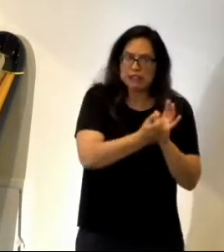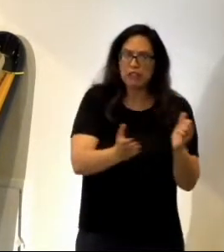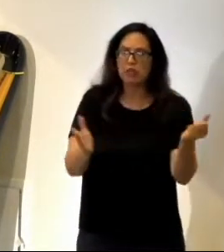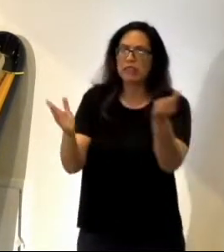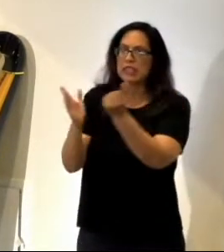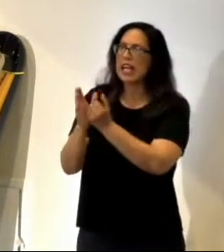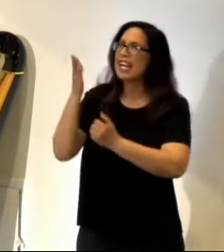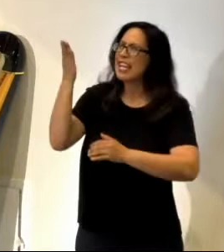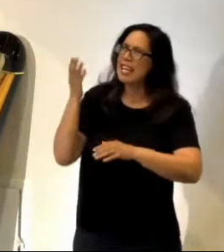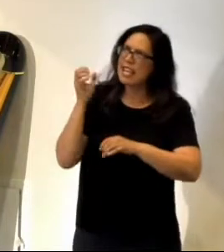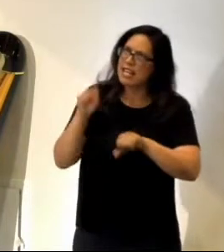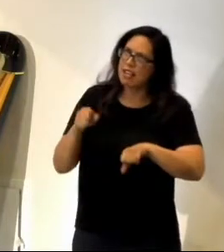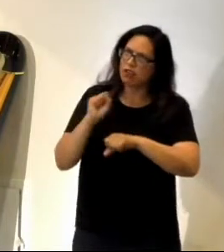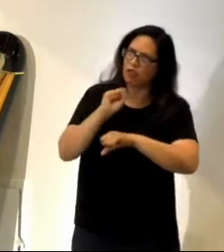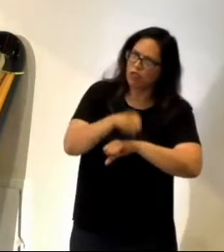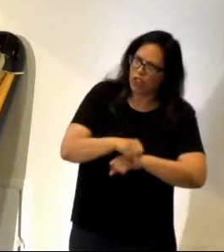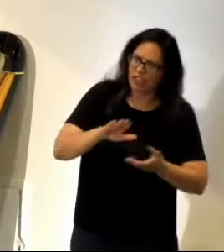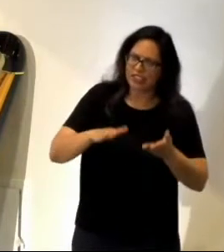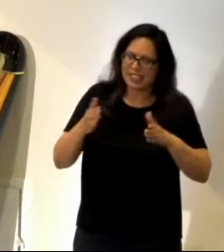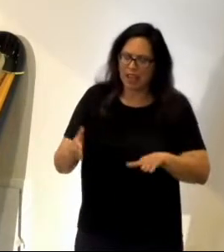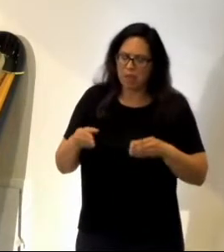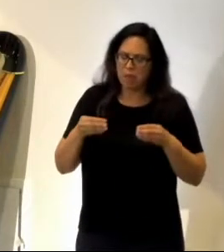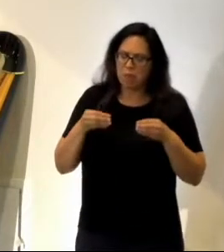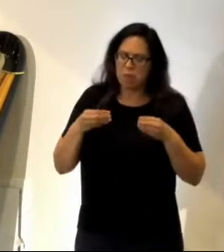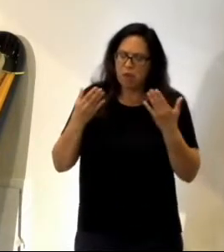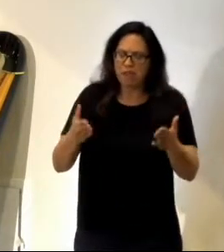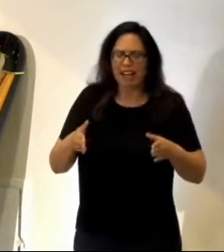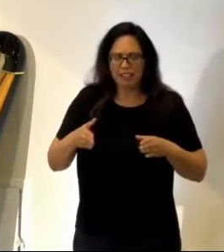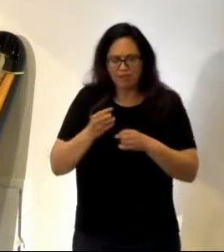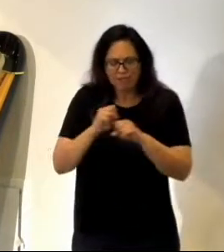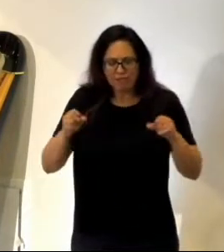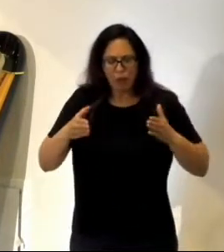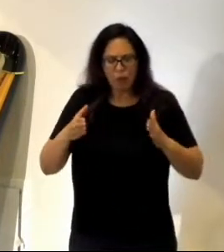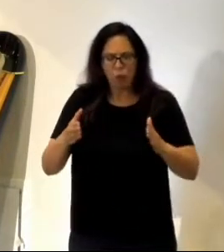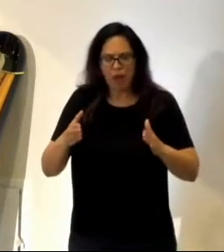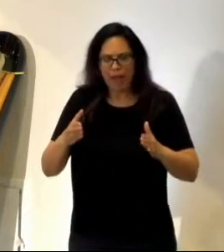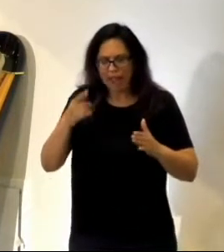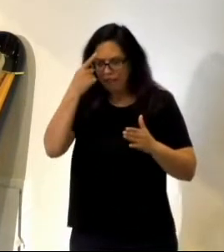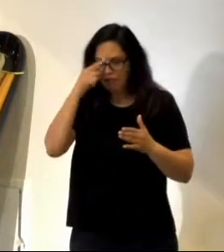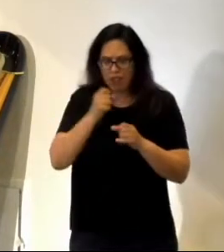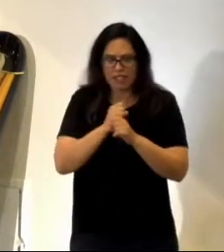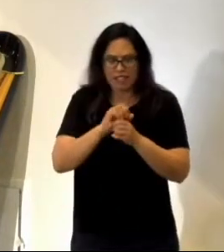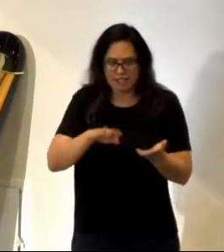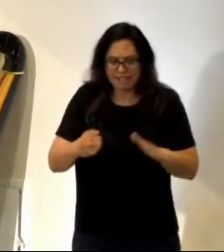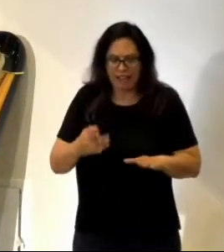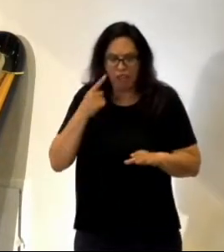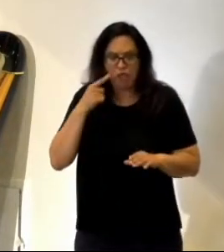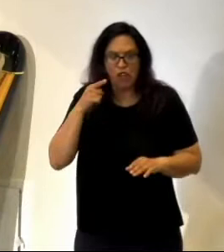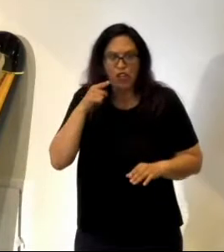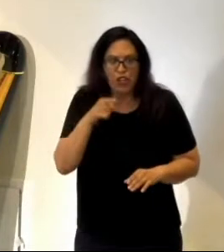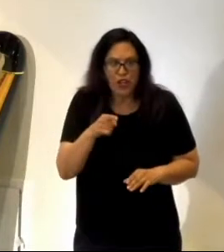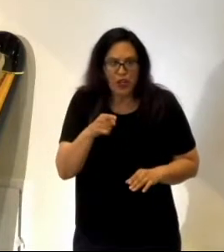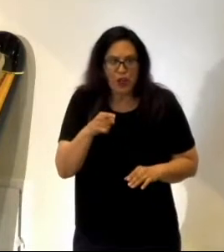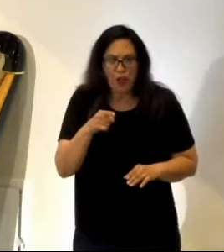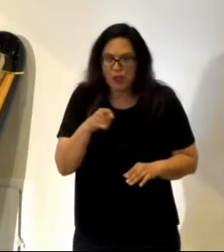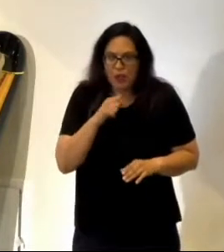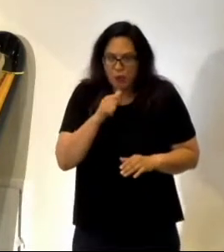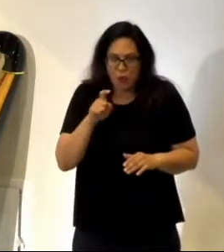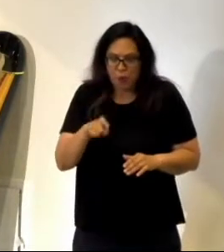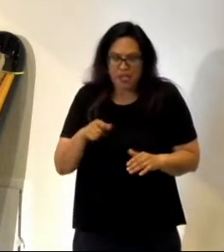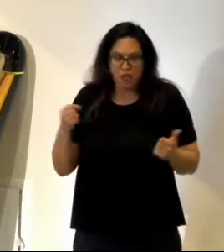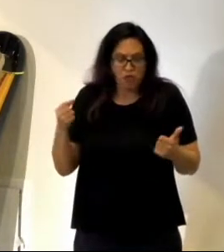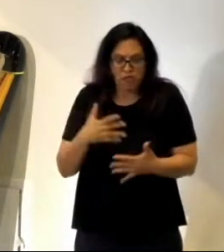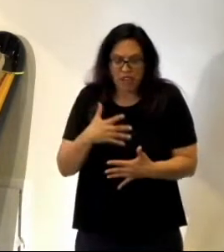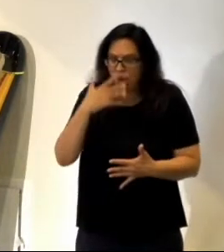safe way through death for you. And so you don't even have to be afraid about that, because he is the one who can bring you safely